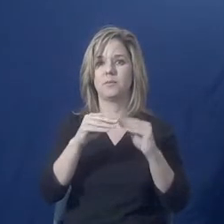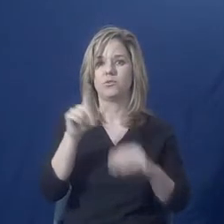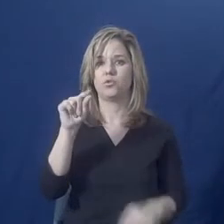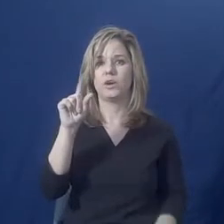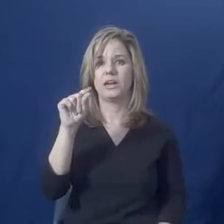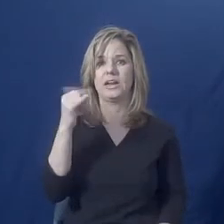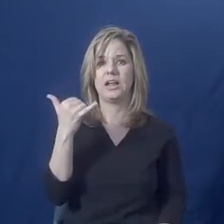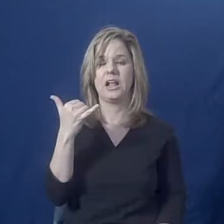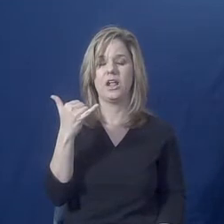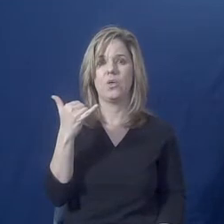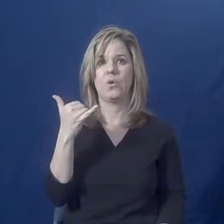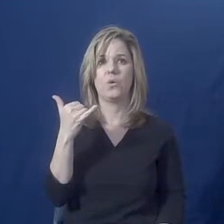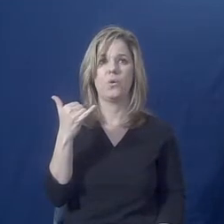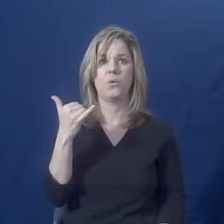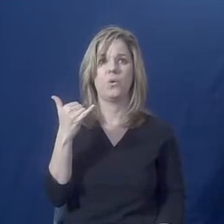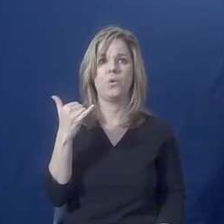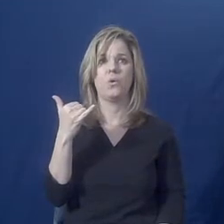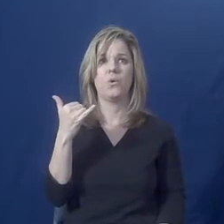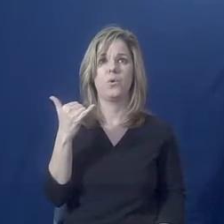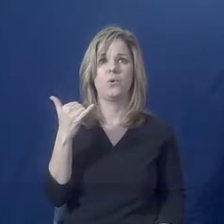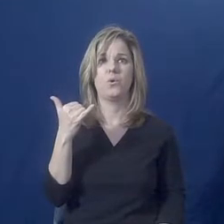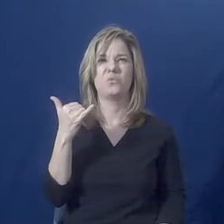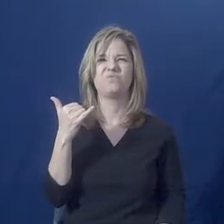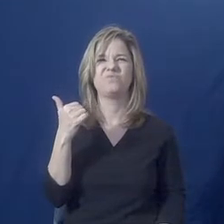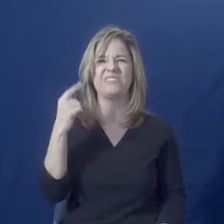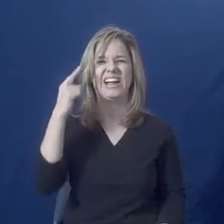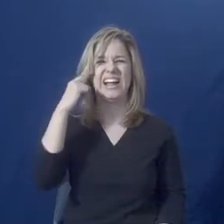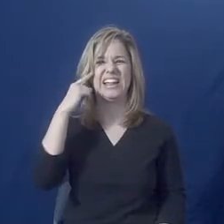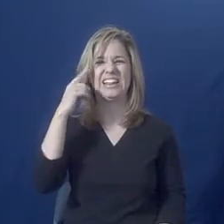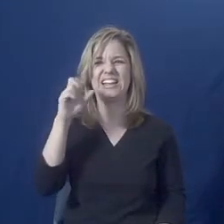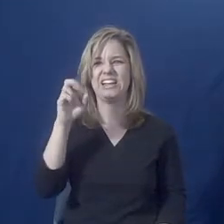I think we might have lost our connection.